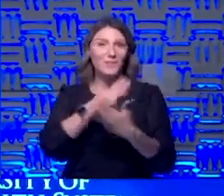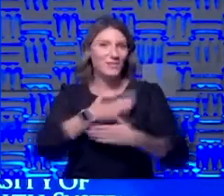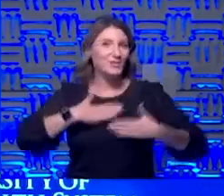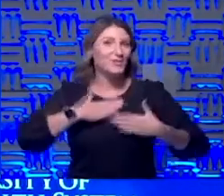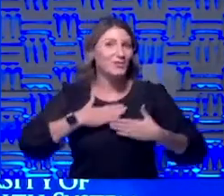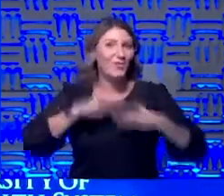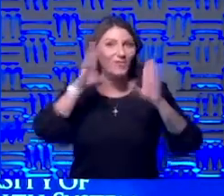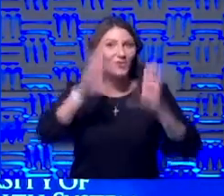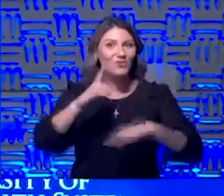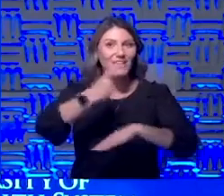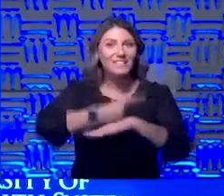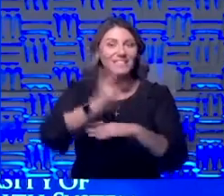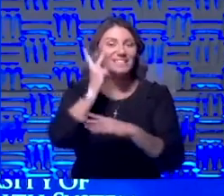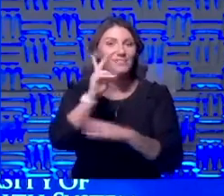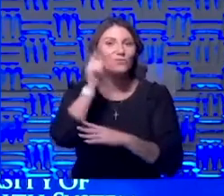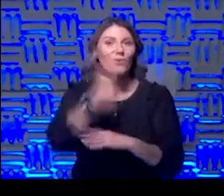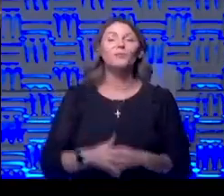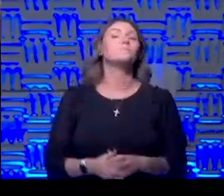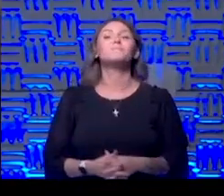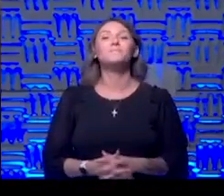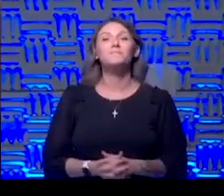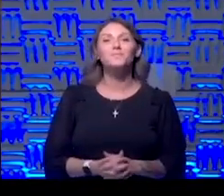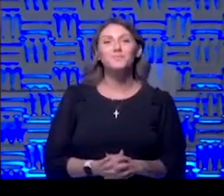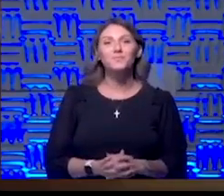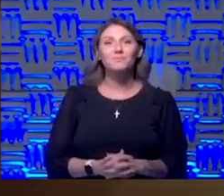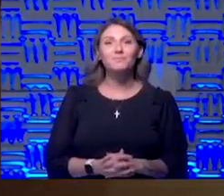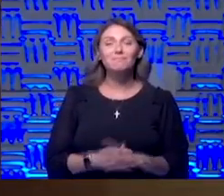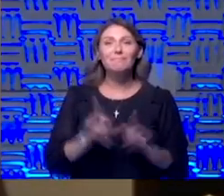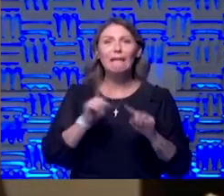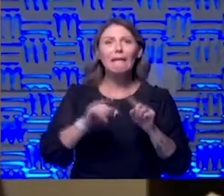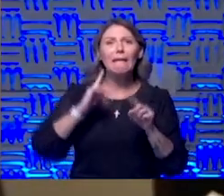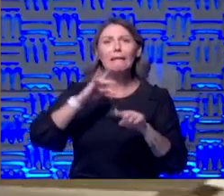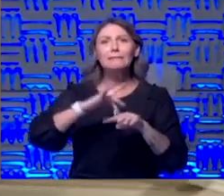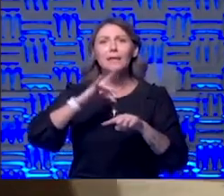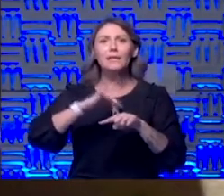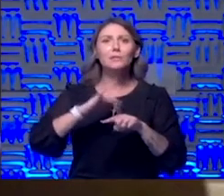this have a great day and we'll see you tomorrow you can't touch this